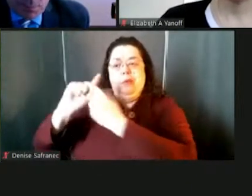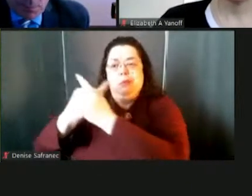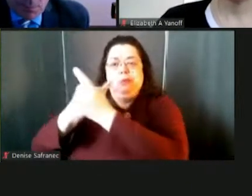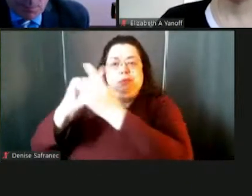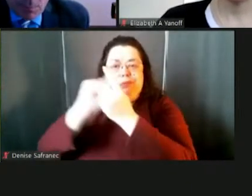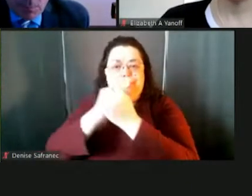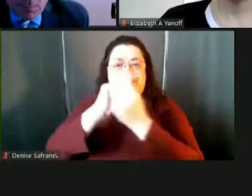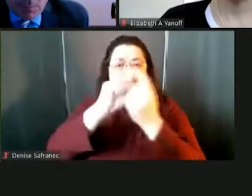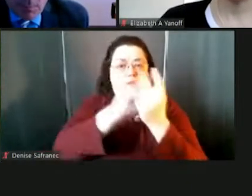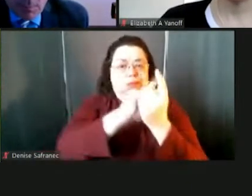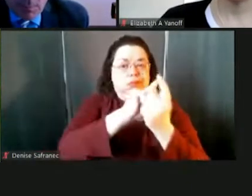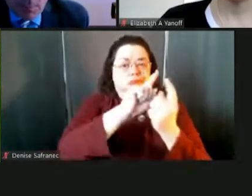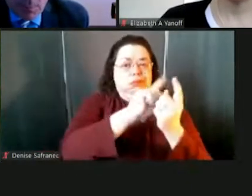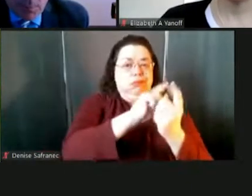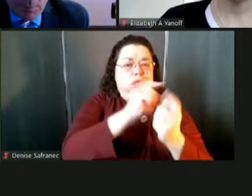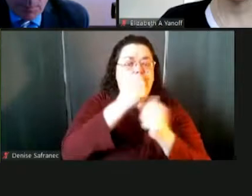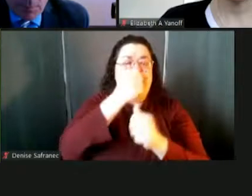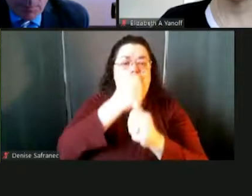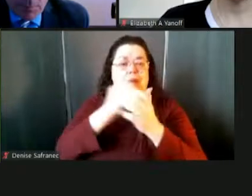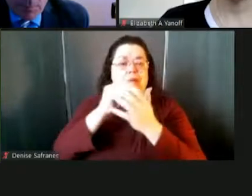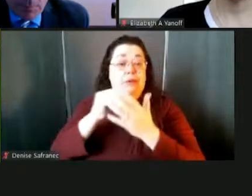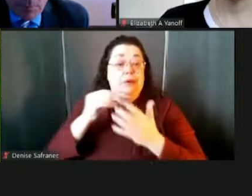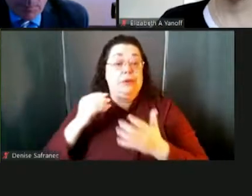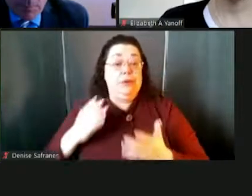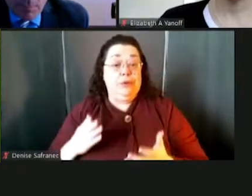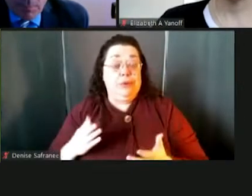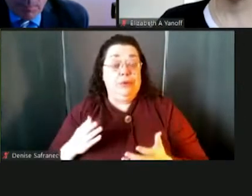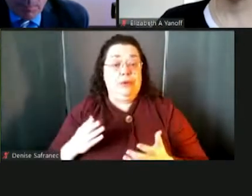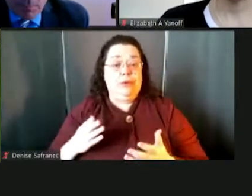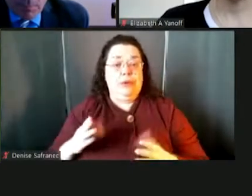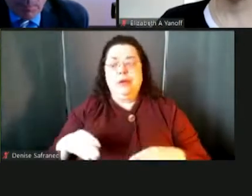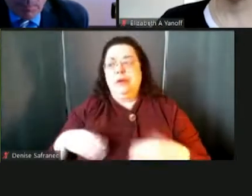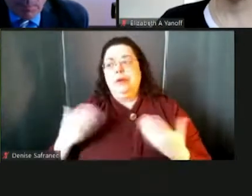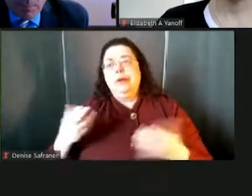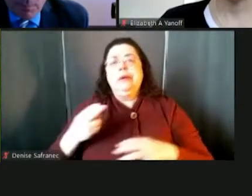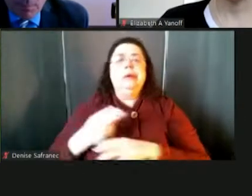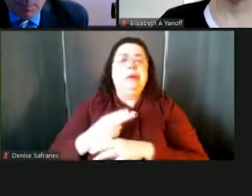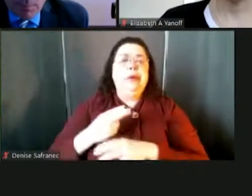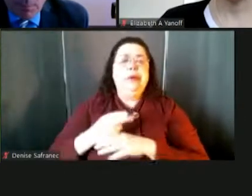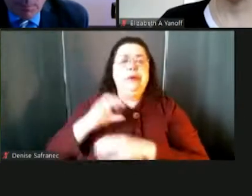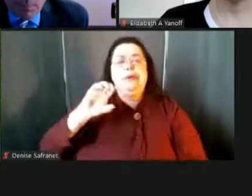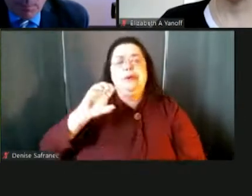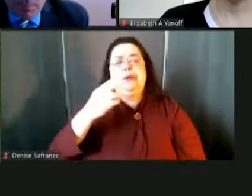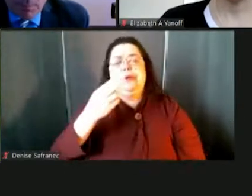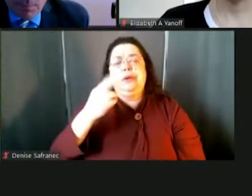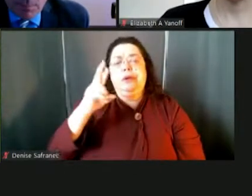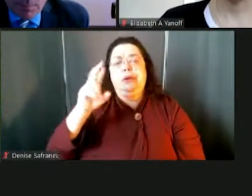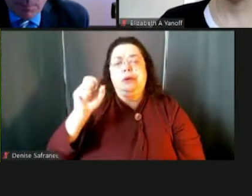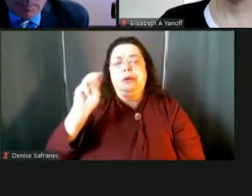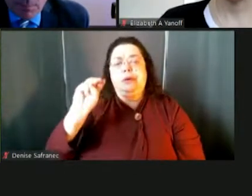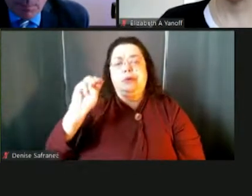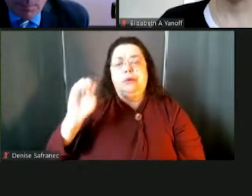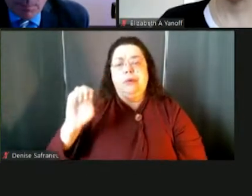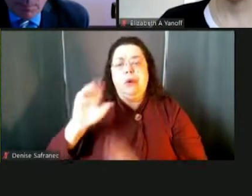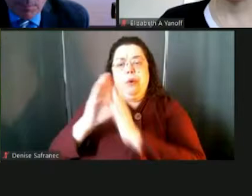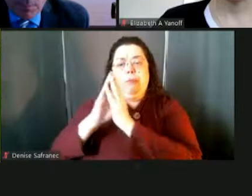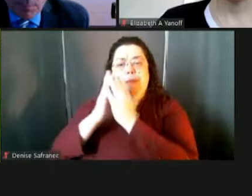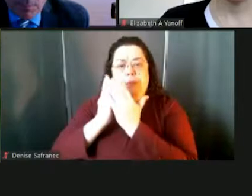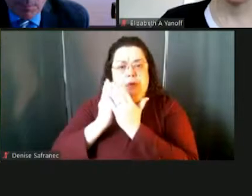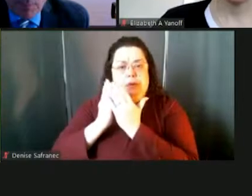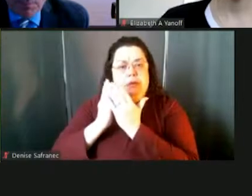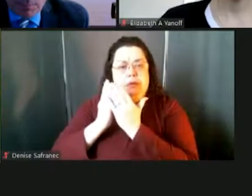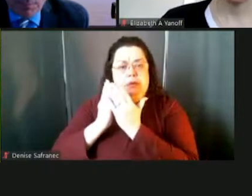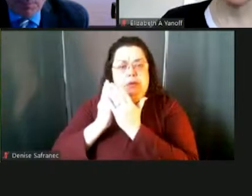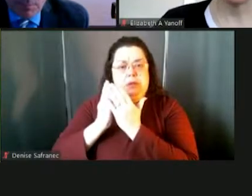And that means every student gets the device. use Chromebooks here. And so this situation accelerated